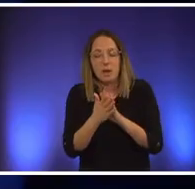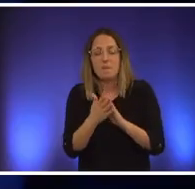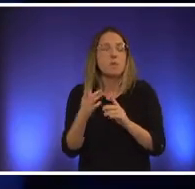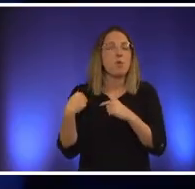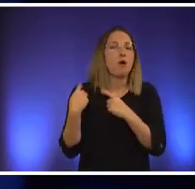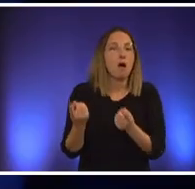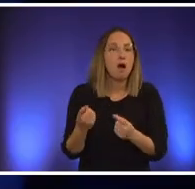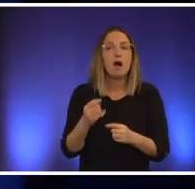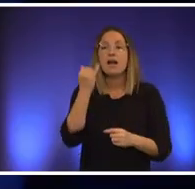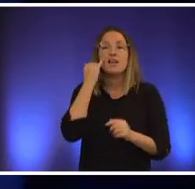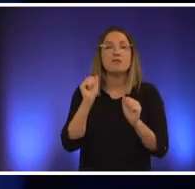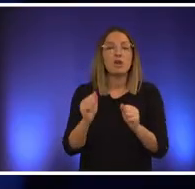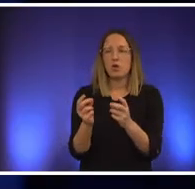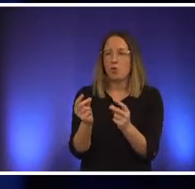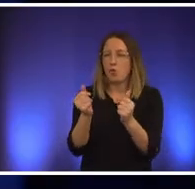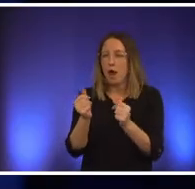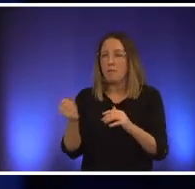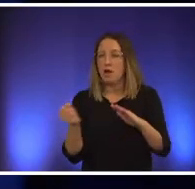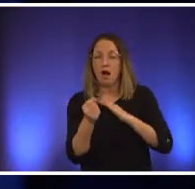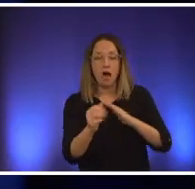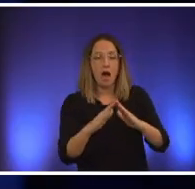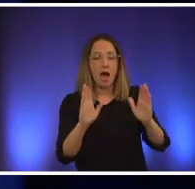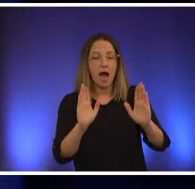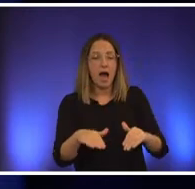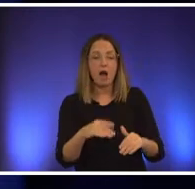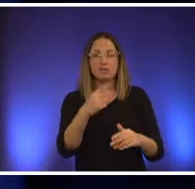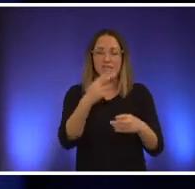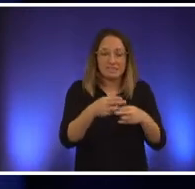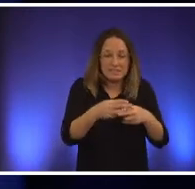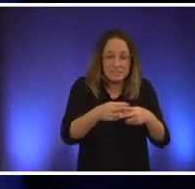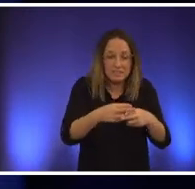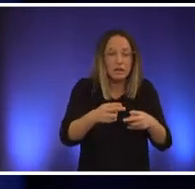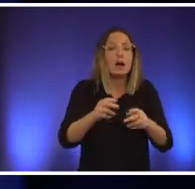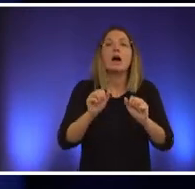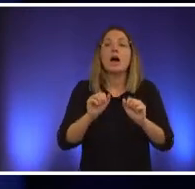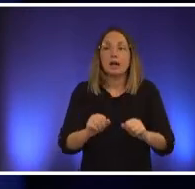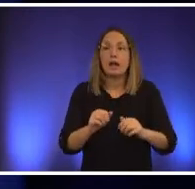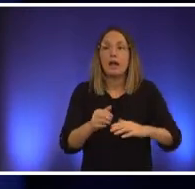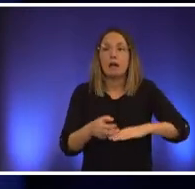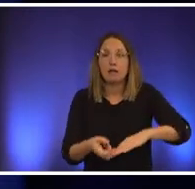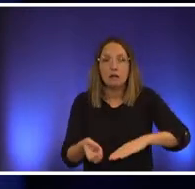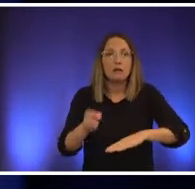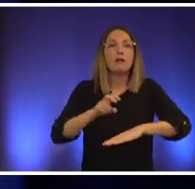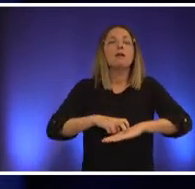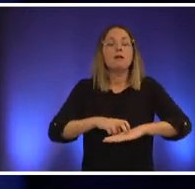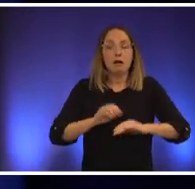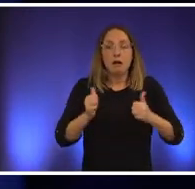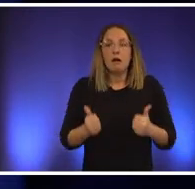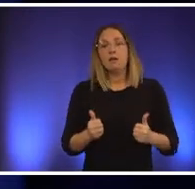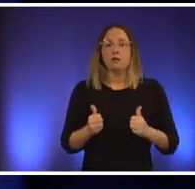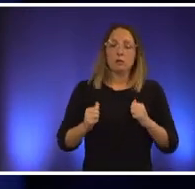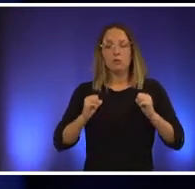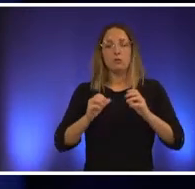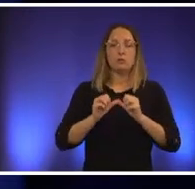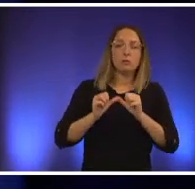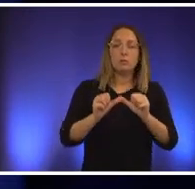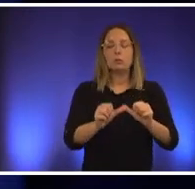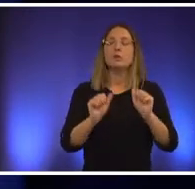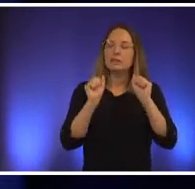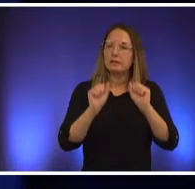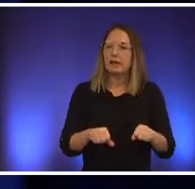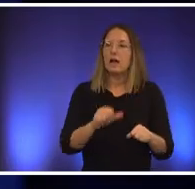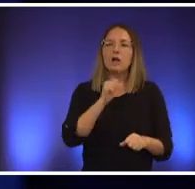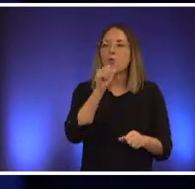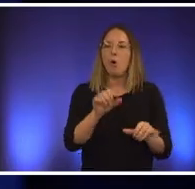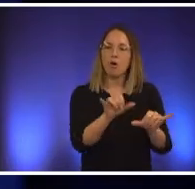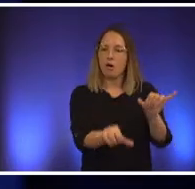get them rapid rehousing for a period of time they'll be back on their feet and they won't need permanent supportive housing so while i agree we